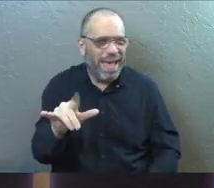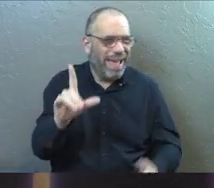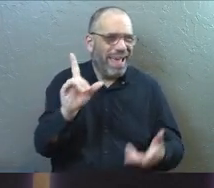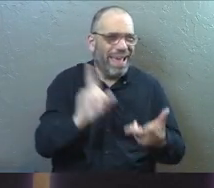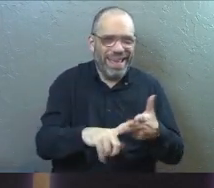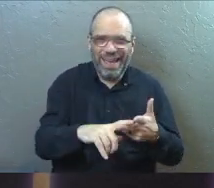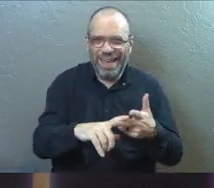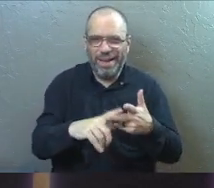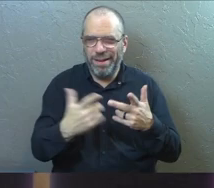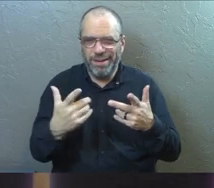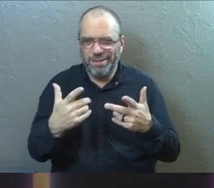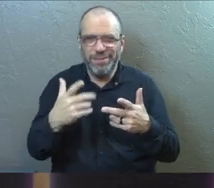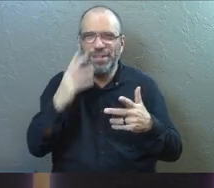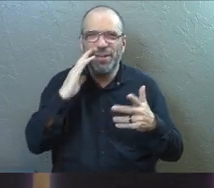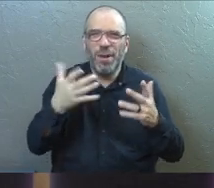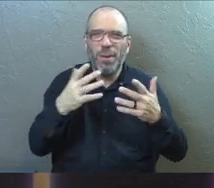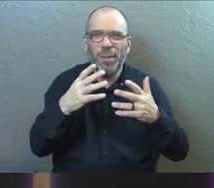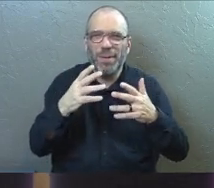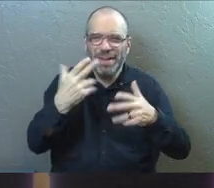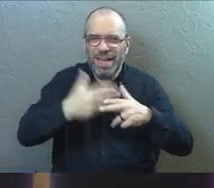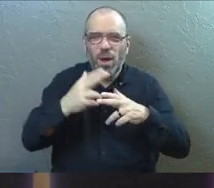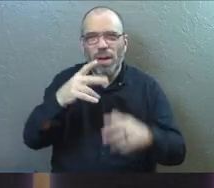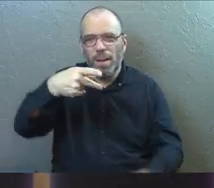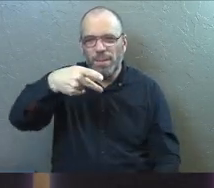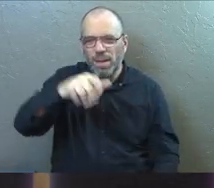Amway pyramid scheme, okay?